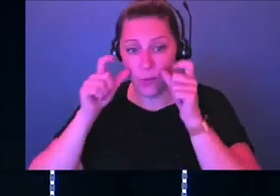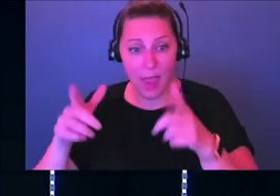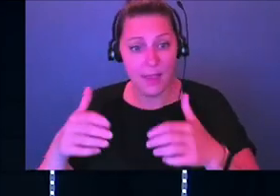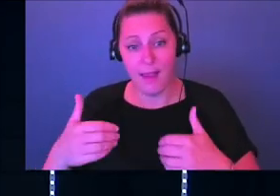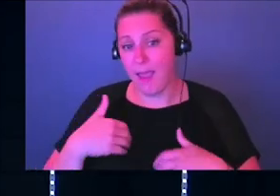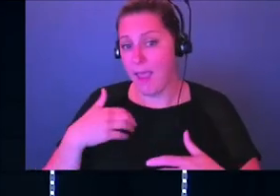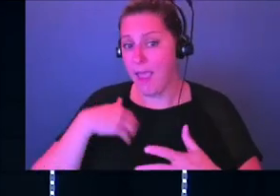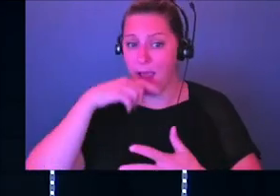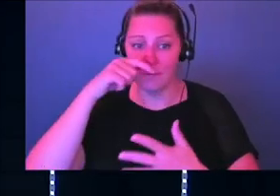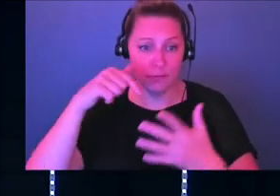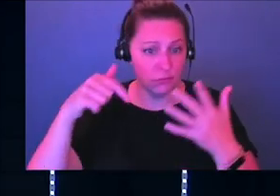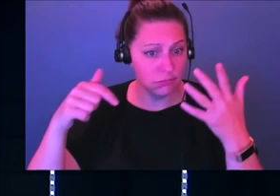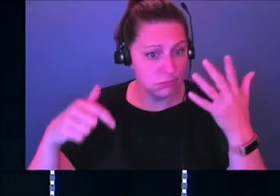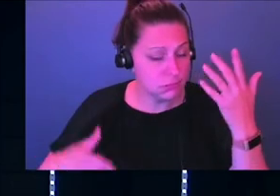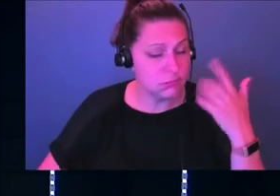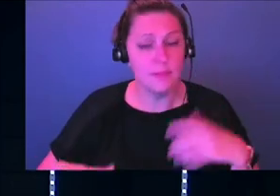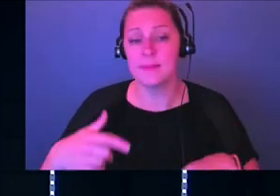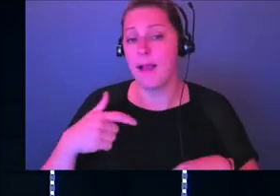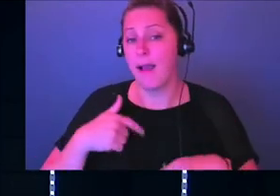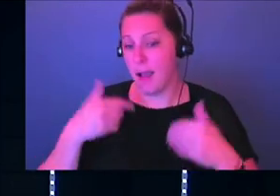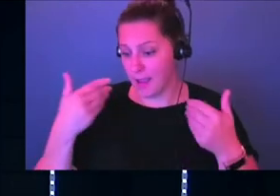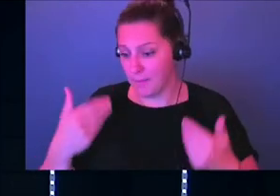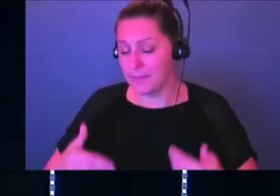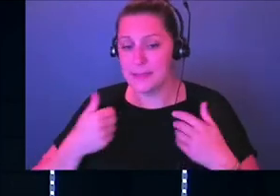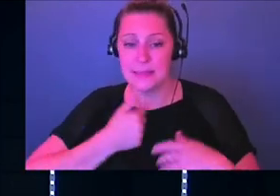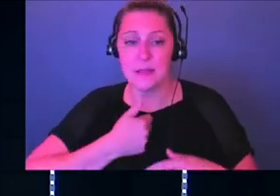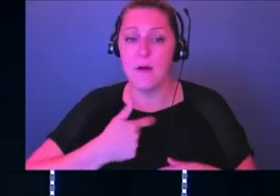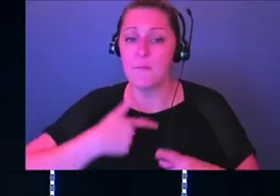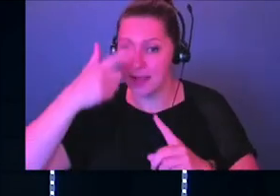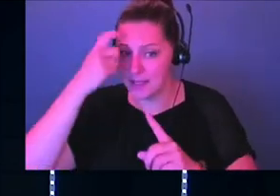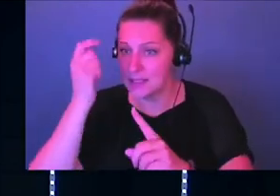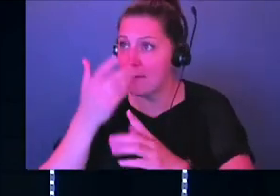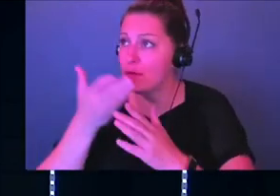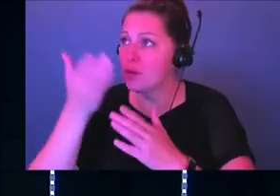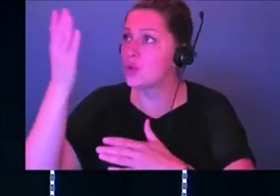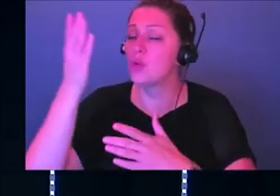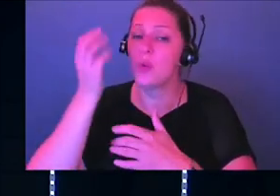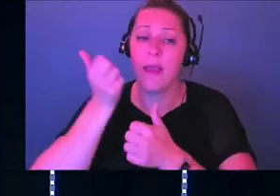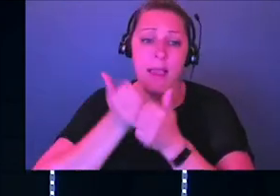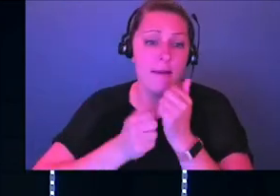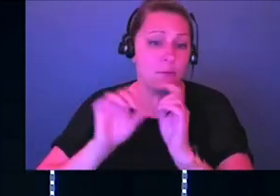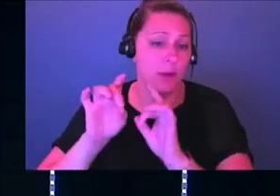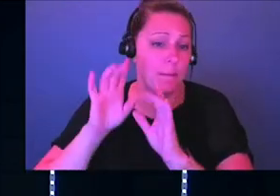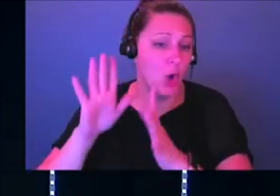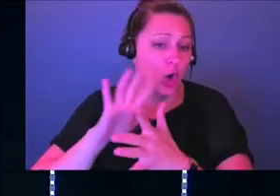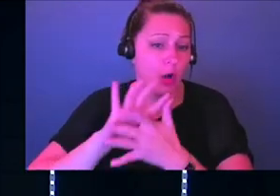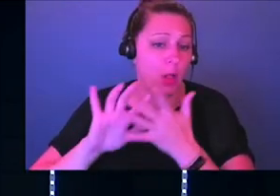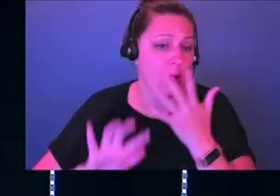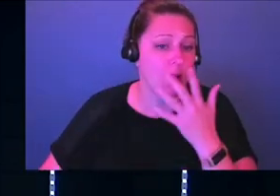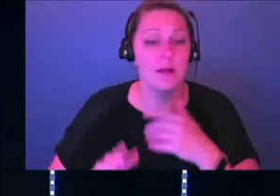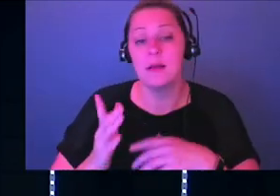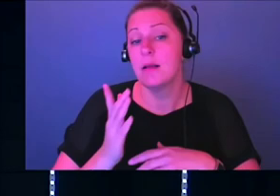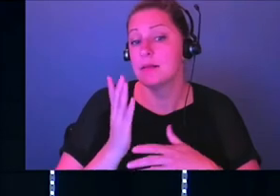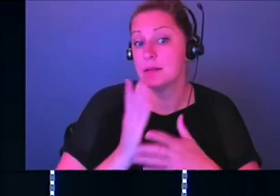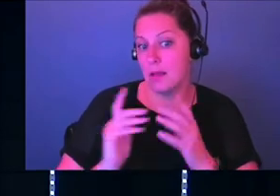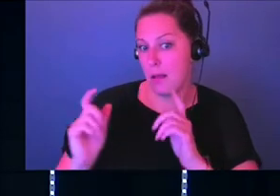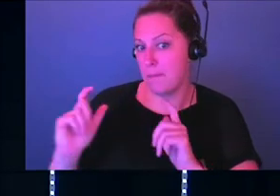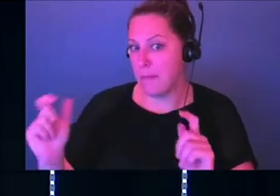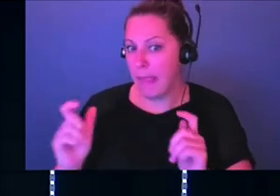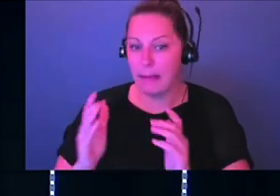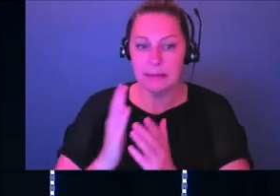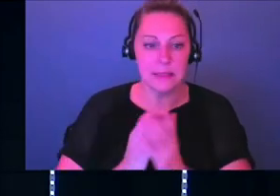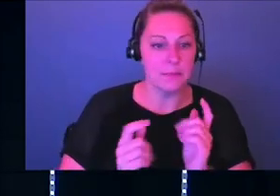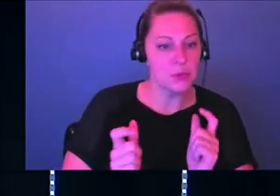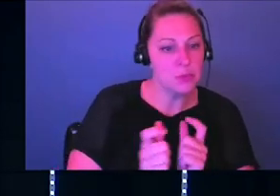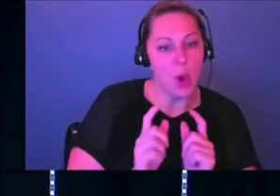you've made me who I am, God. The fact that I am free from these things, God. All these miracles, God. Some are huge, some are little, but they're all miracles,